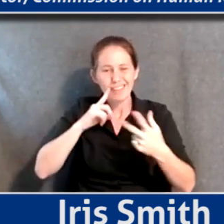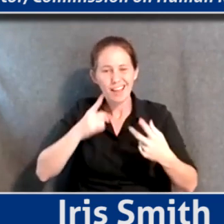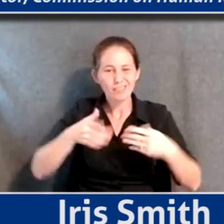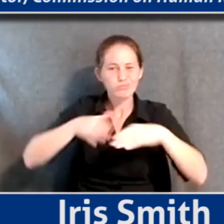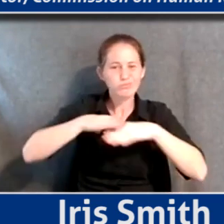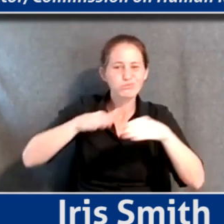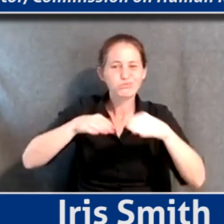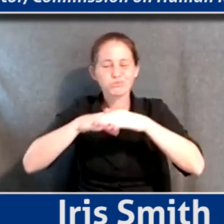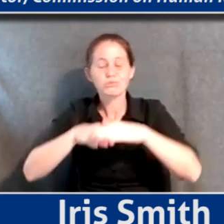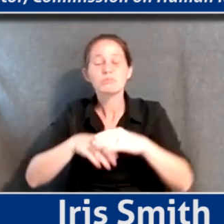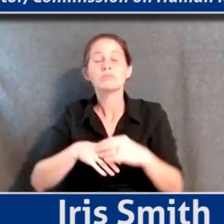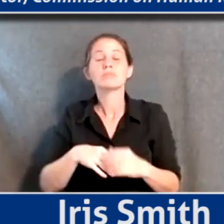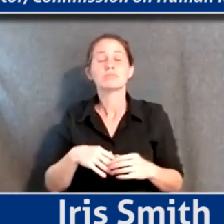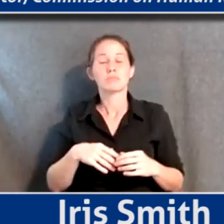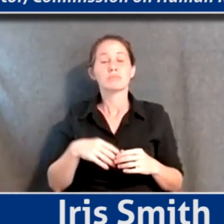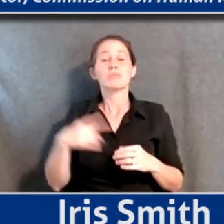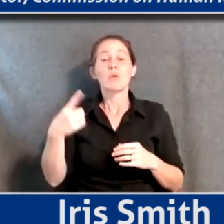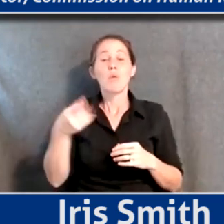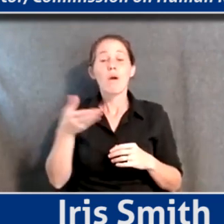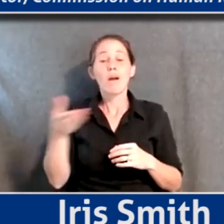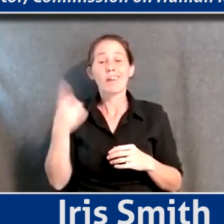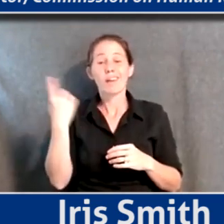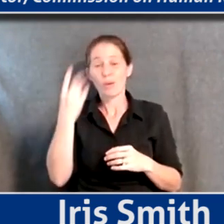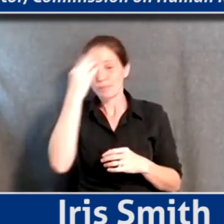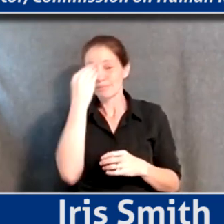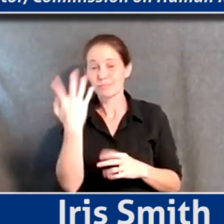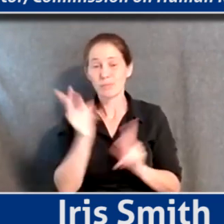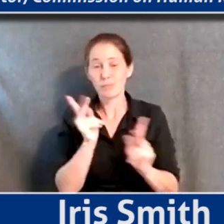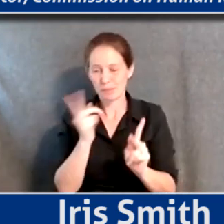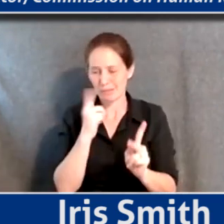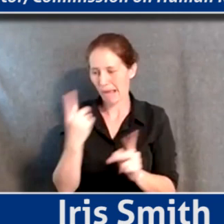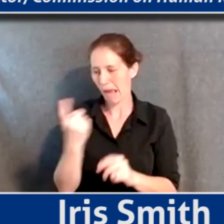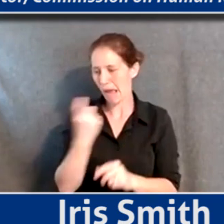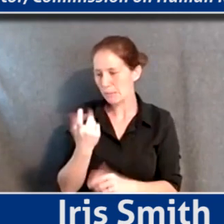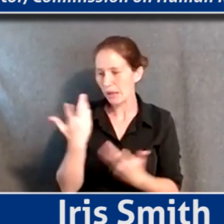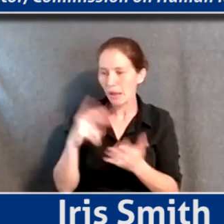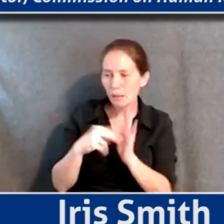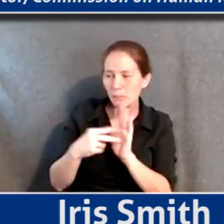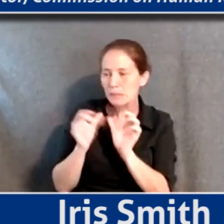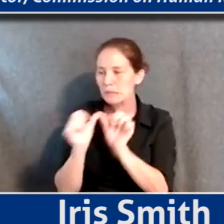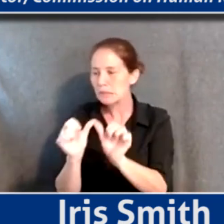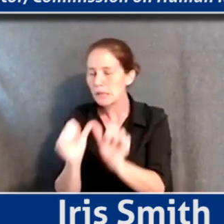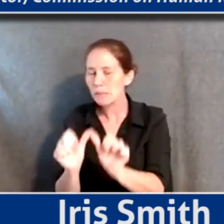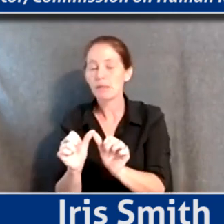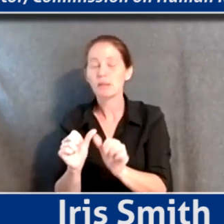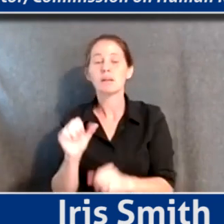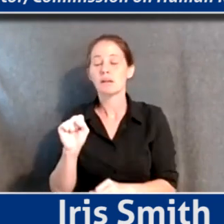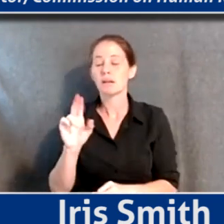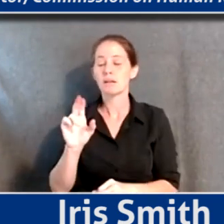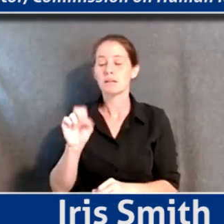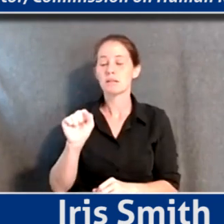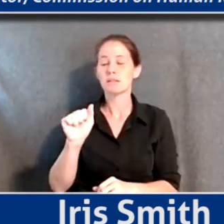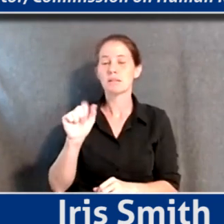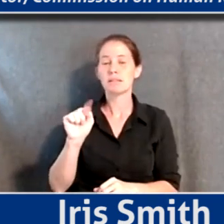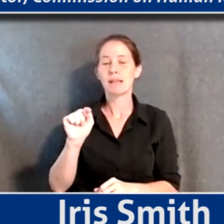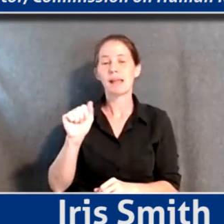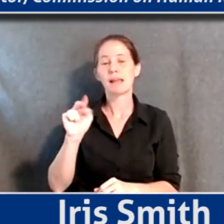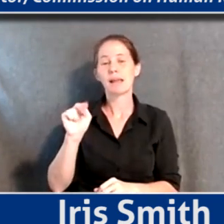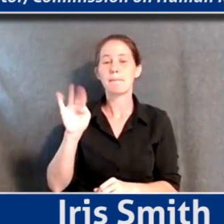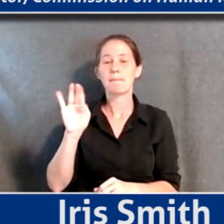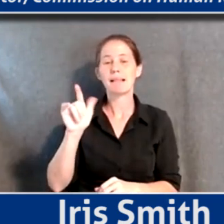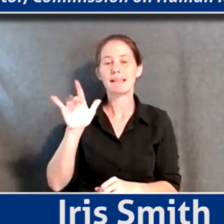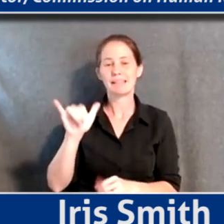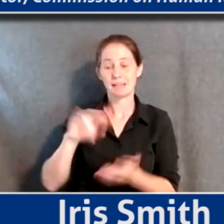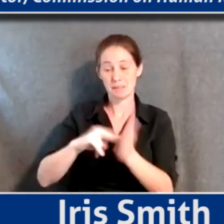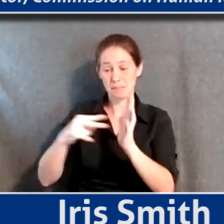those. And one of the things I always tell people when they ask me, like, well, what is sustainability? I say, well, sustainability, you have to begin to understand